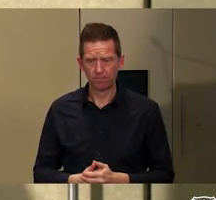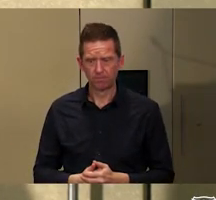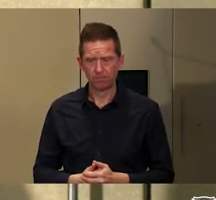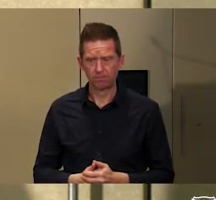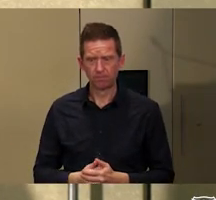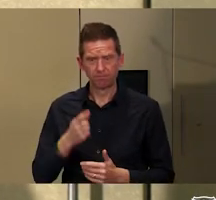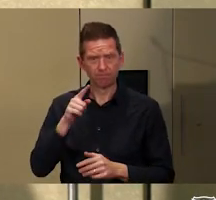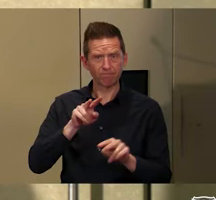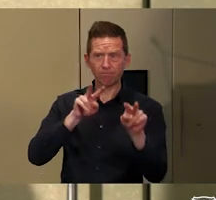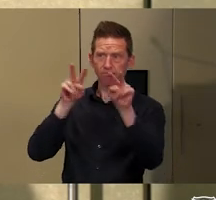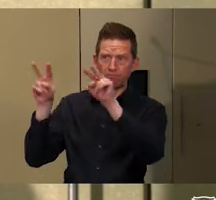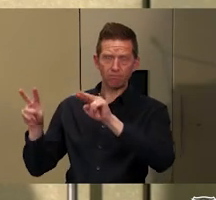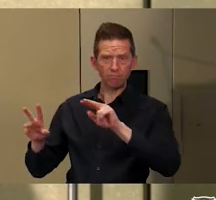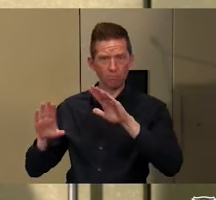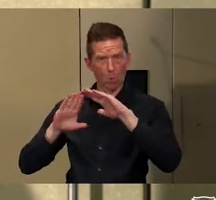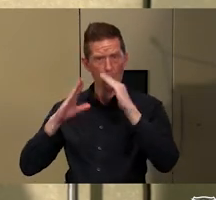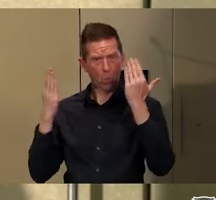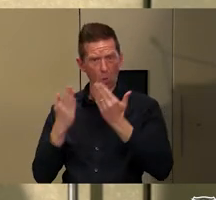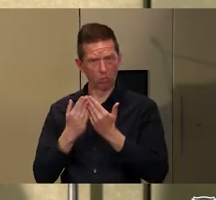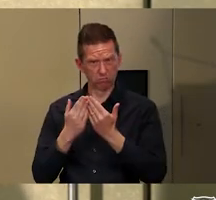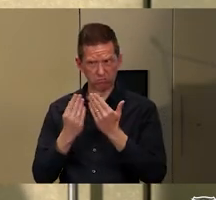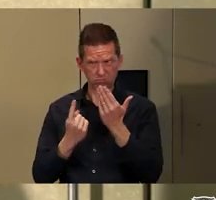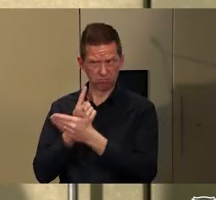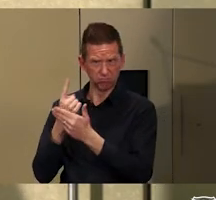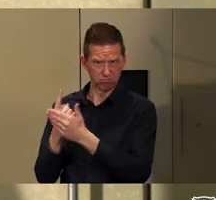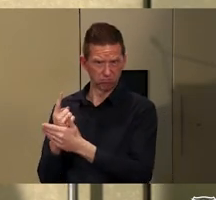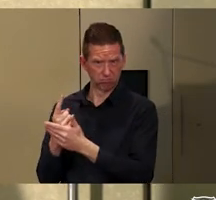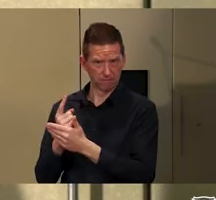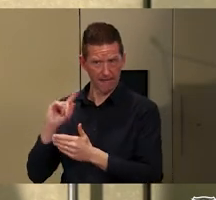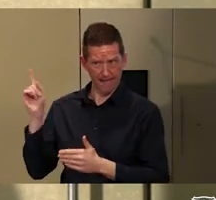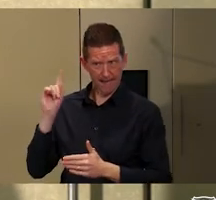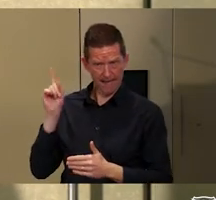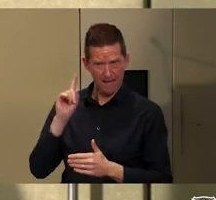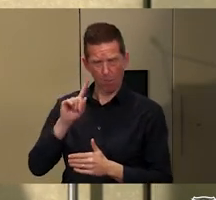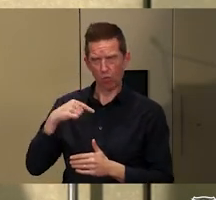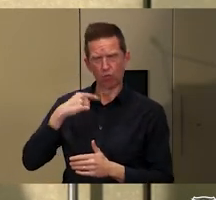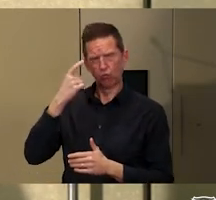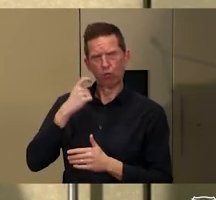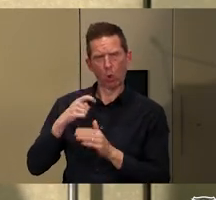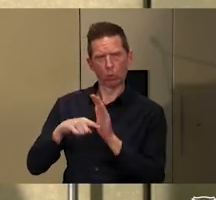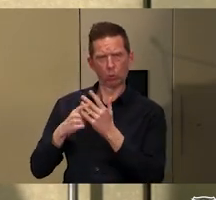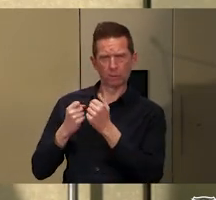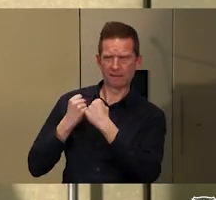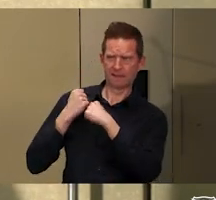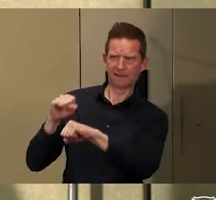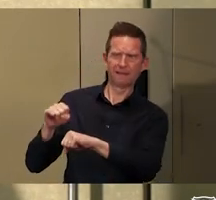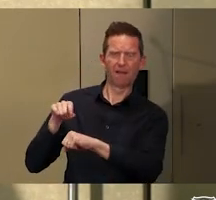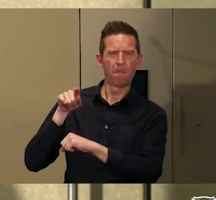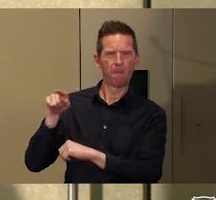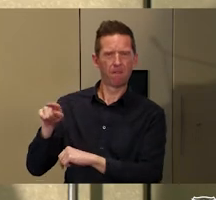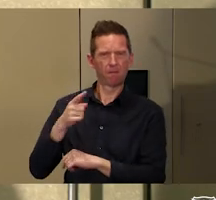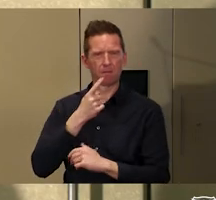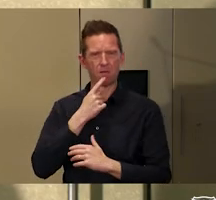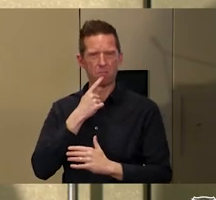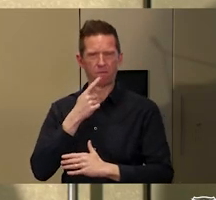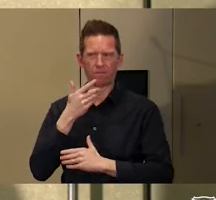global issues that we're confronting, we should work against those kind of